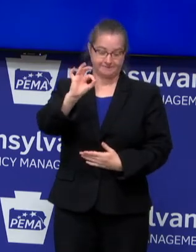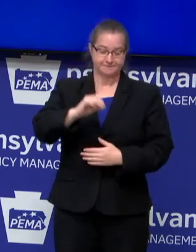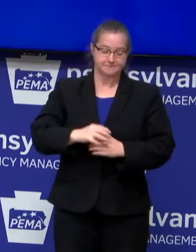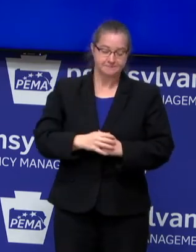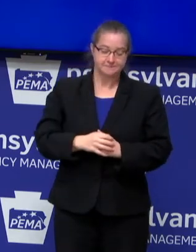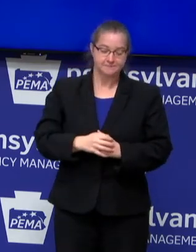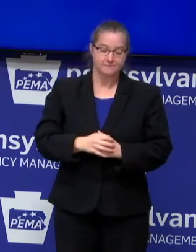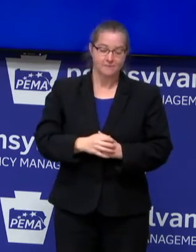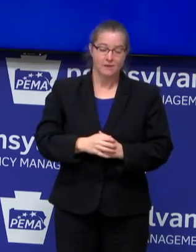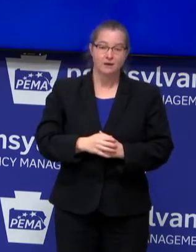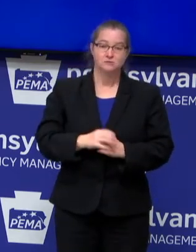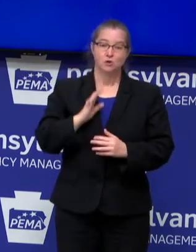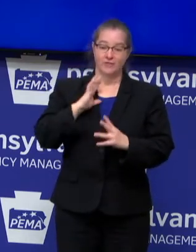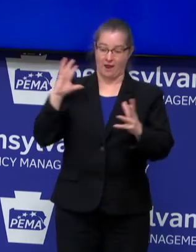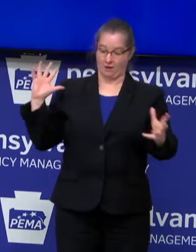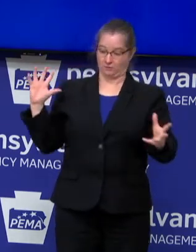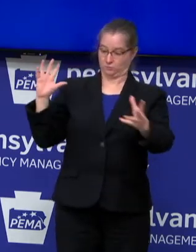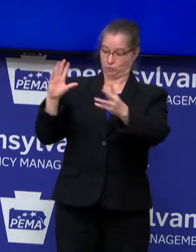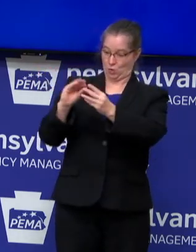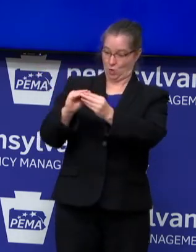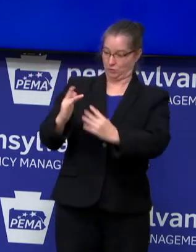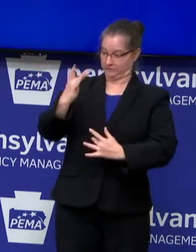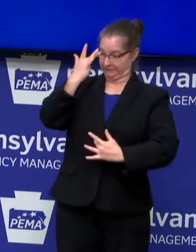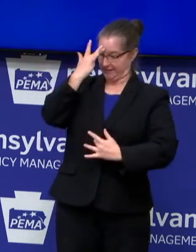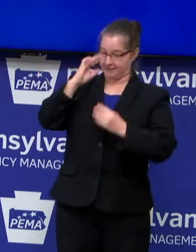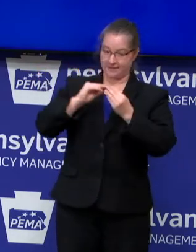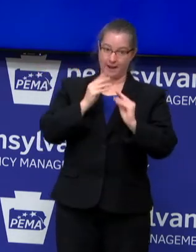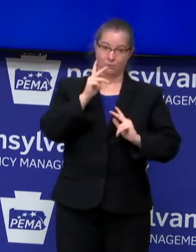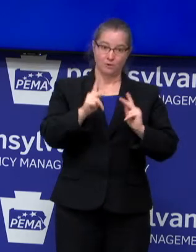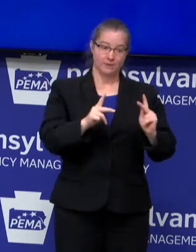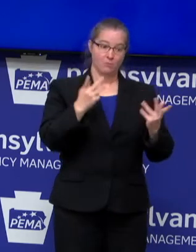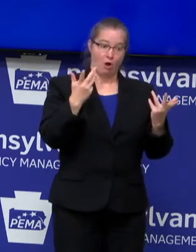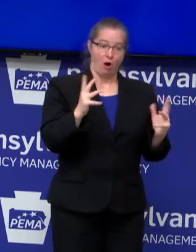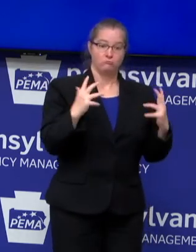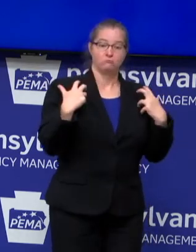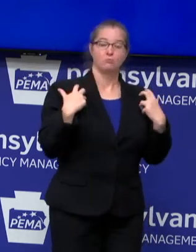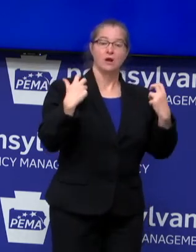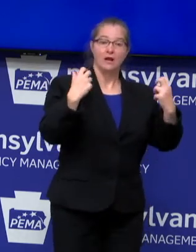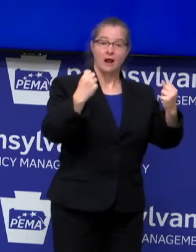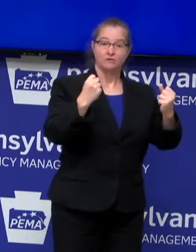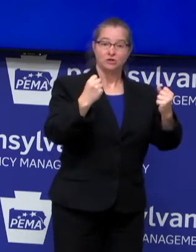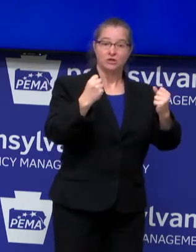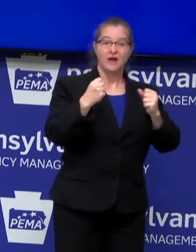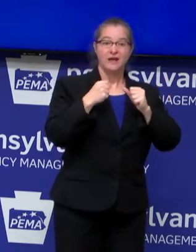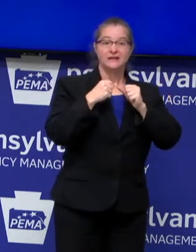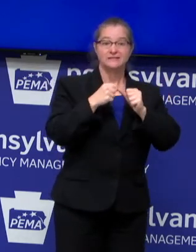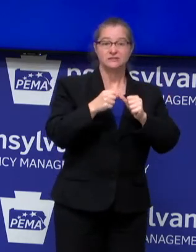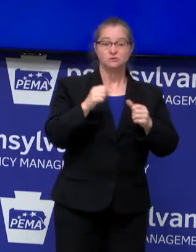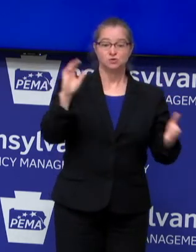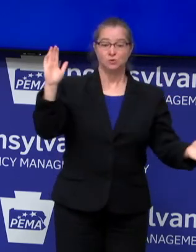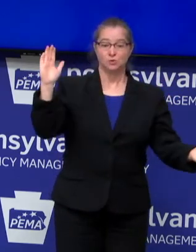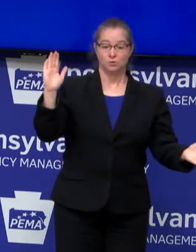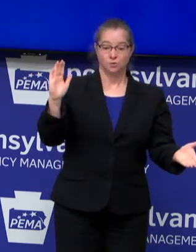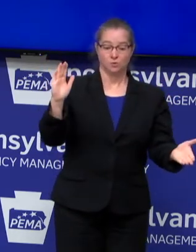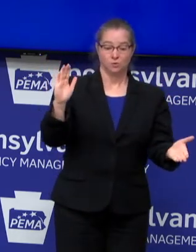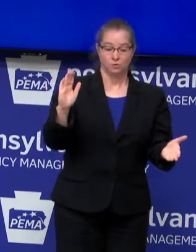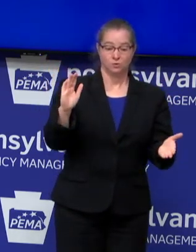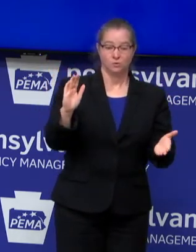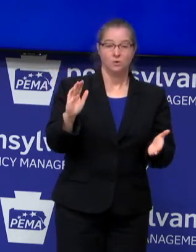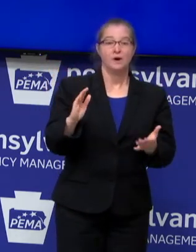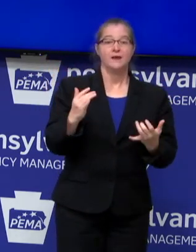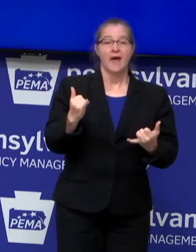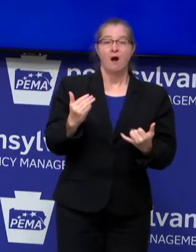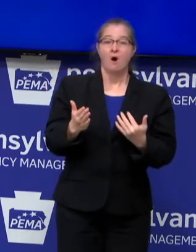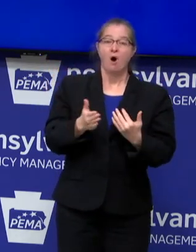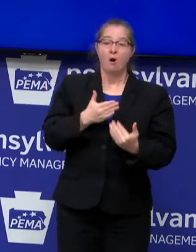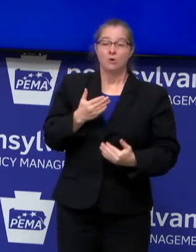Of our total cases, the number of people who have recovered from COVID-19 continues to decline. Now, almost half